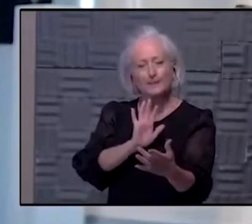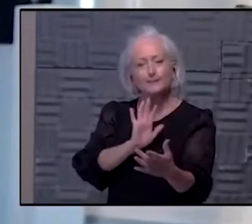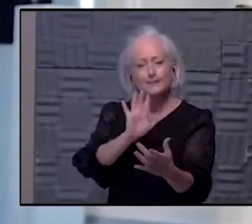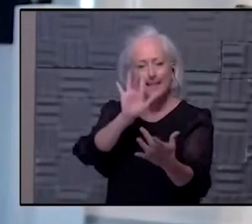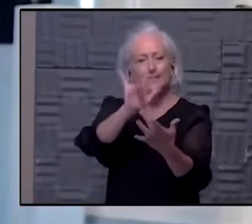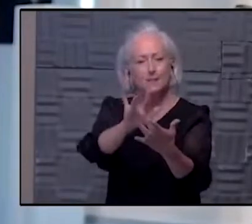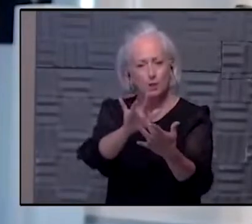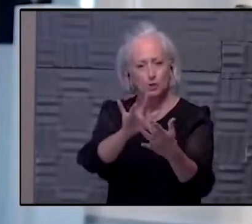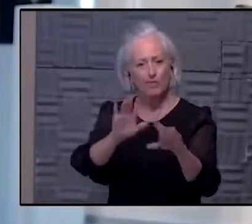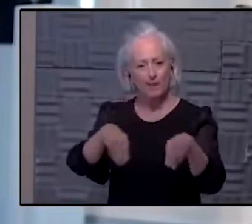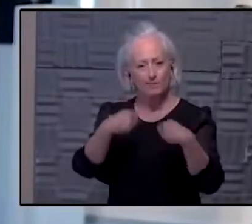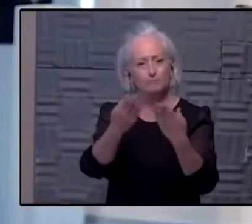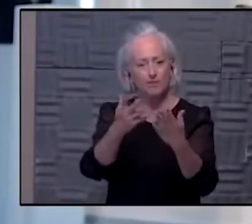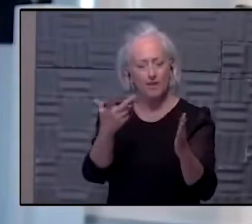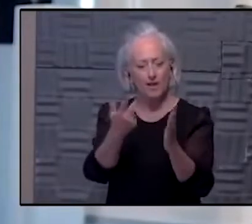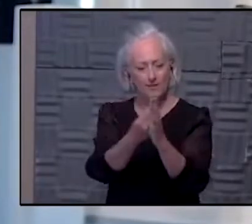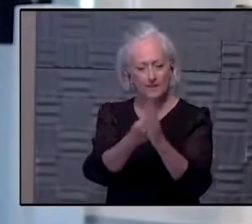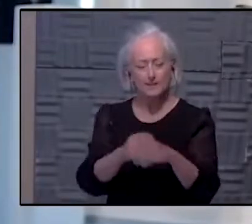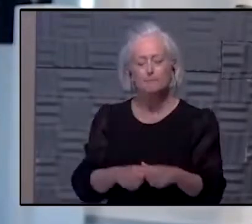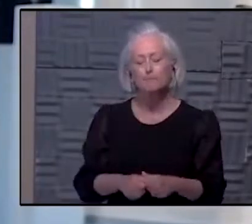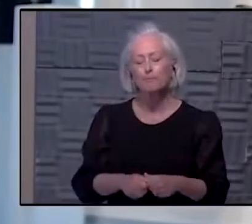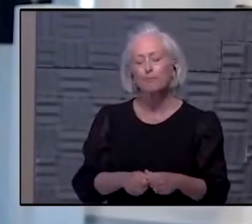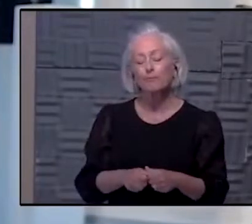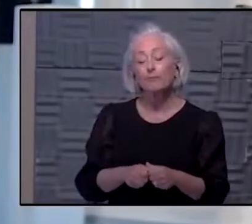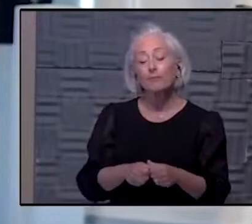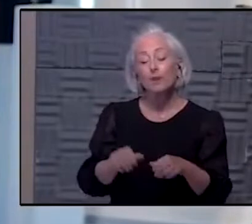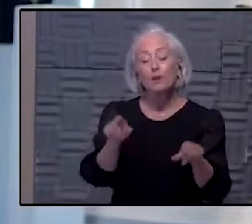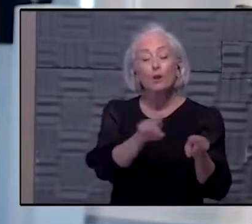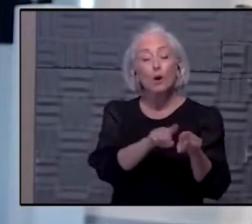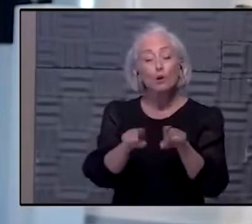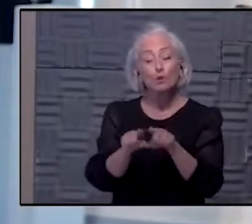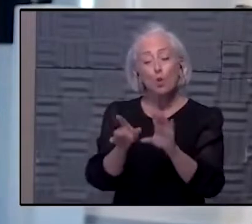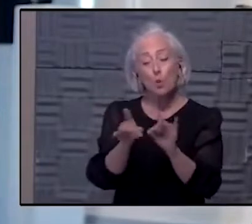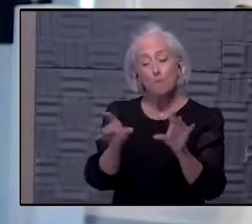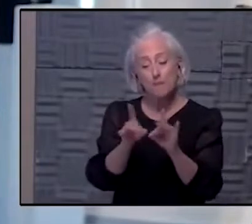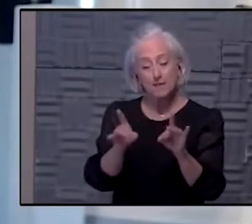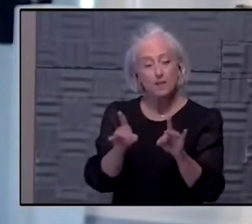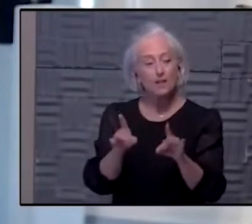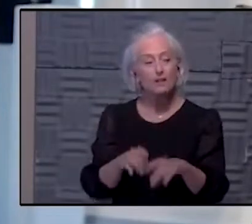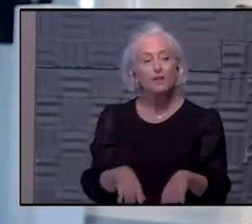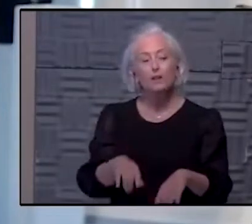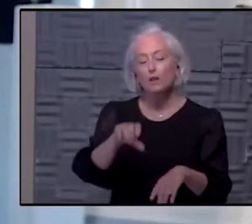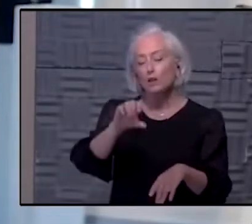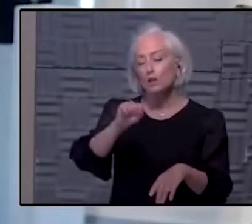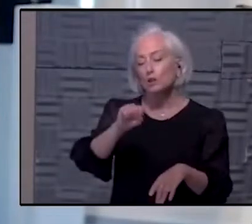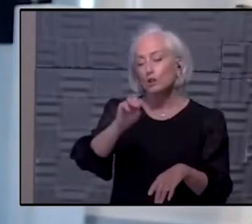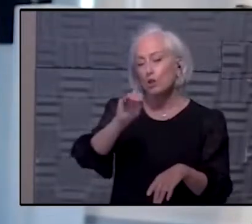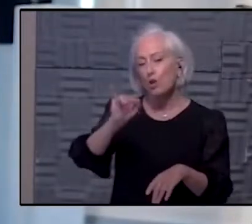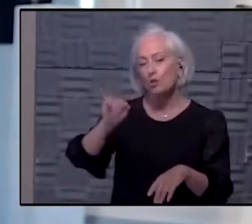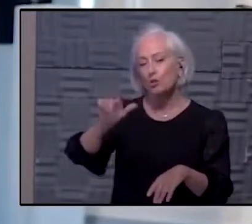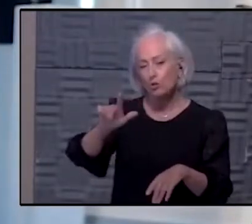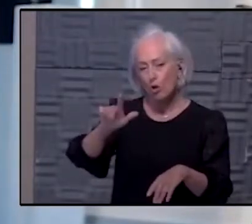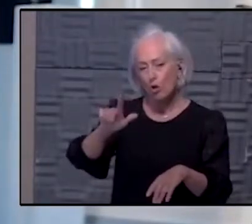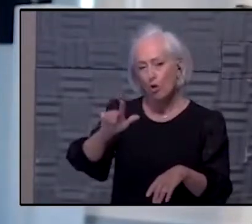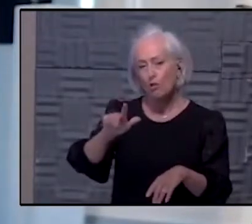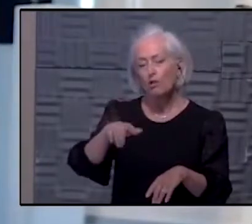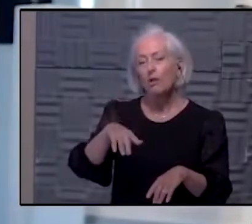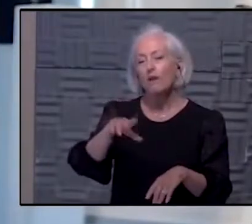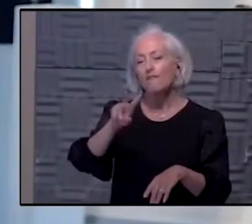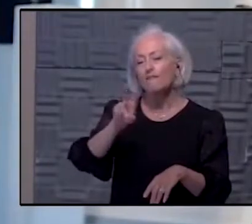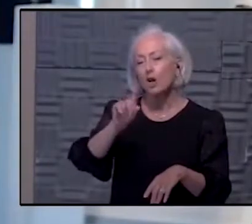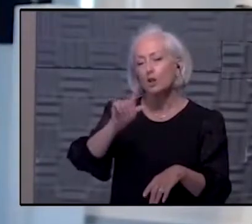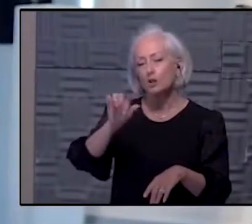to mention on our website, we have a new functionality, the Social Vulnerability Index Explorer, SVI